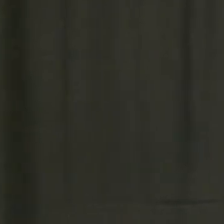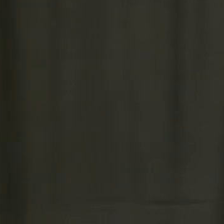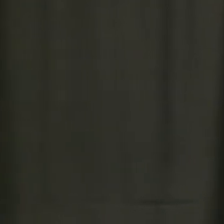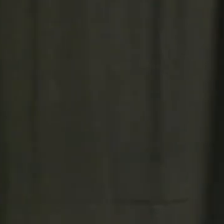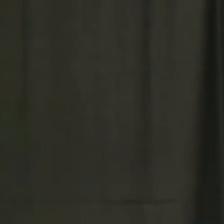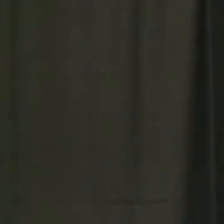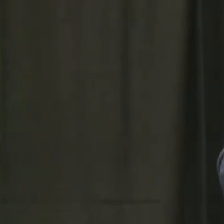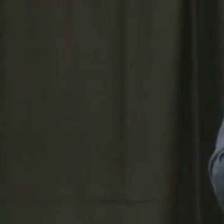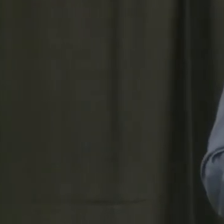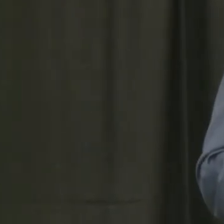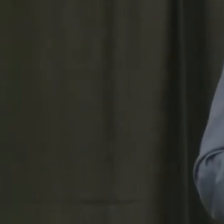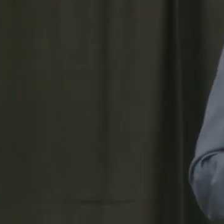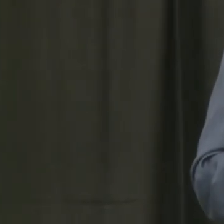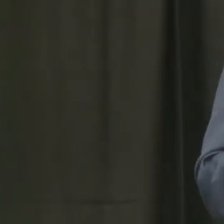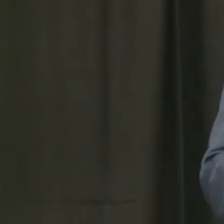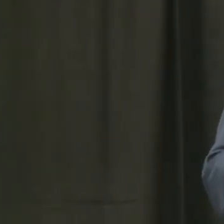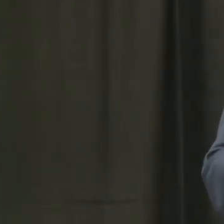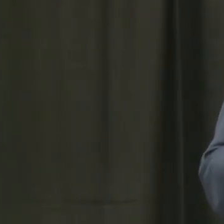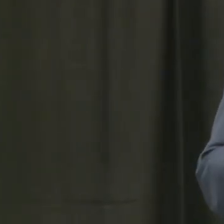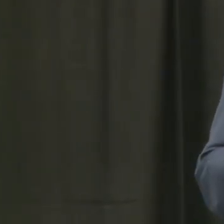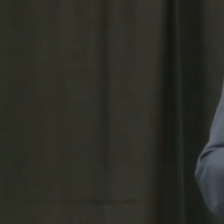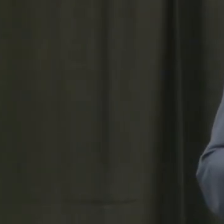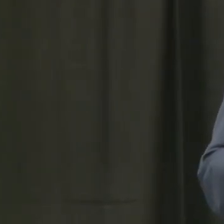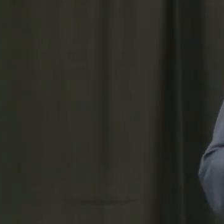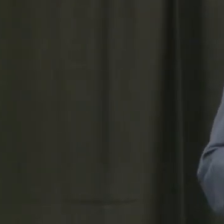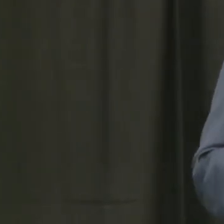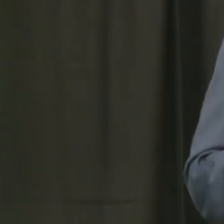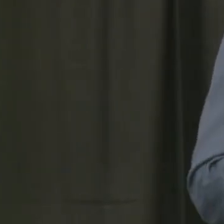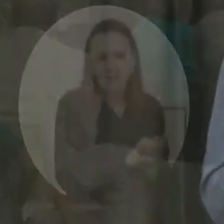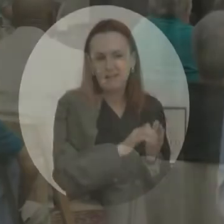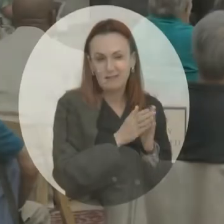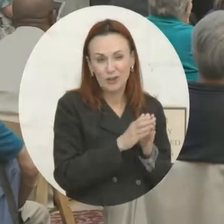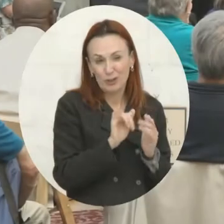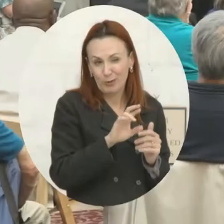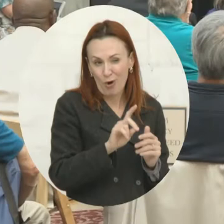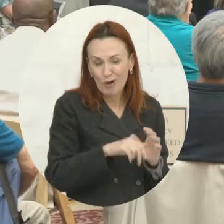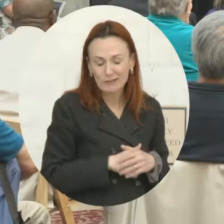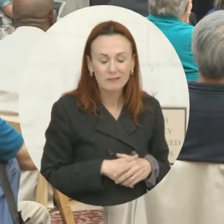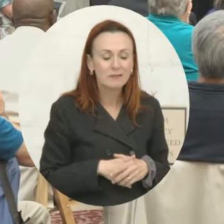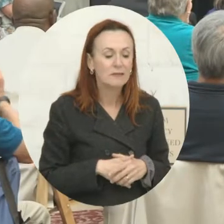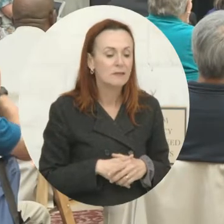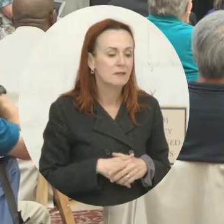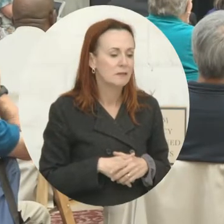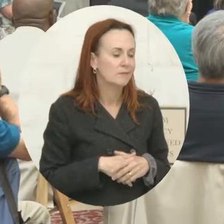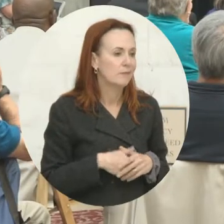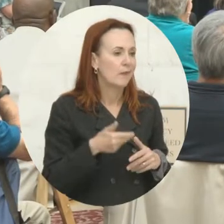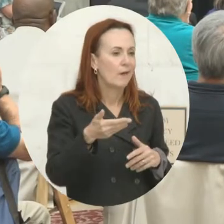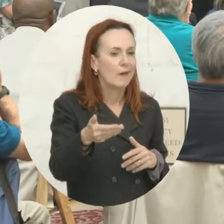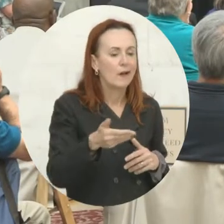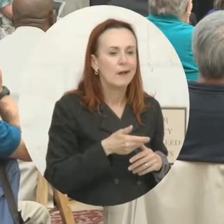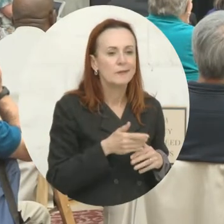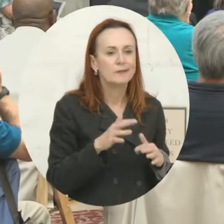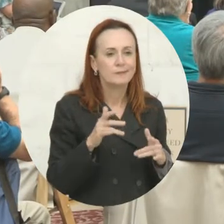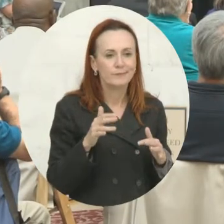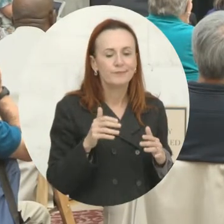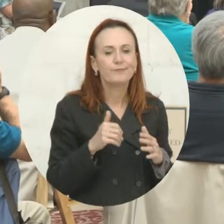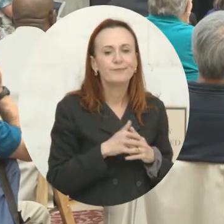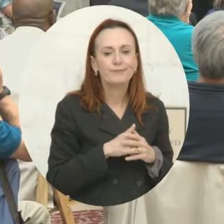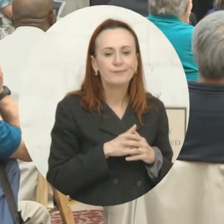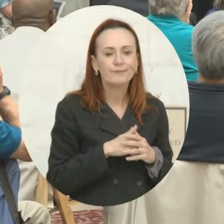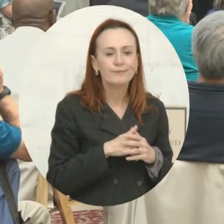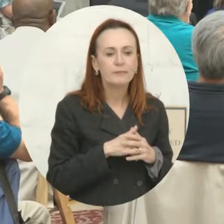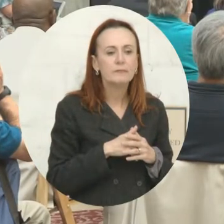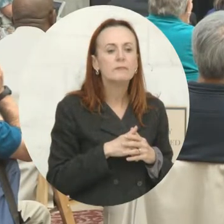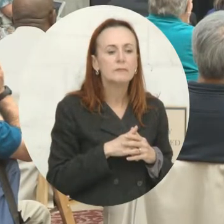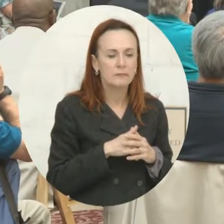paid millions of dollars to clean up the shipyard. Millions of dollars. And hired a firm